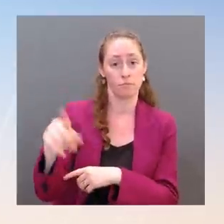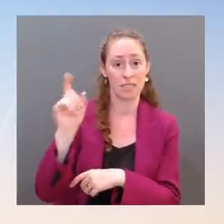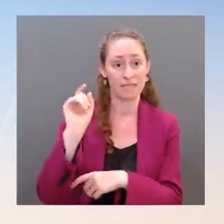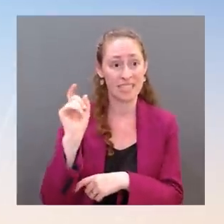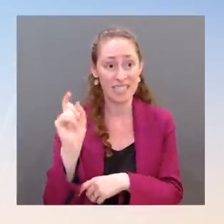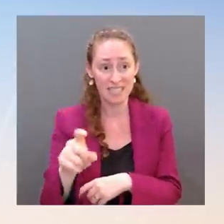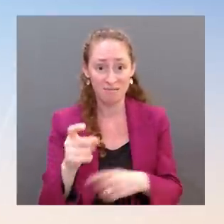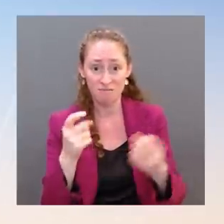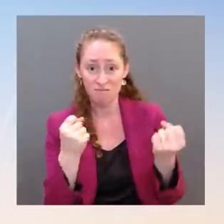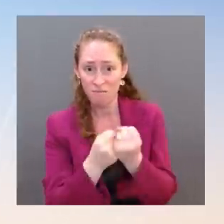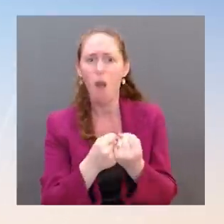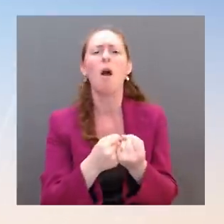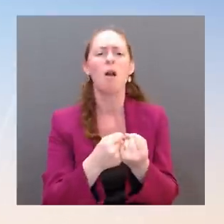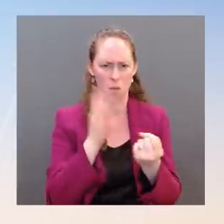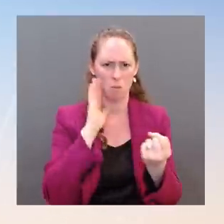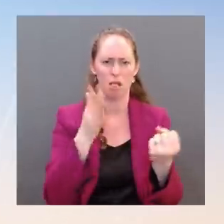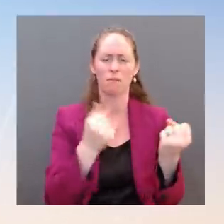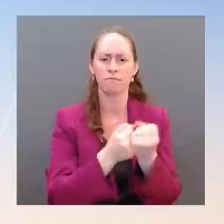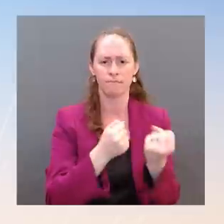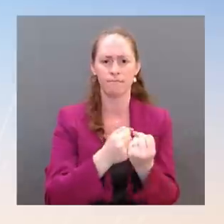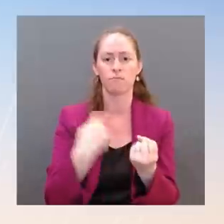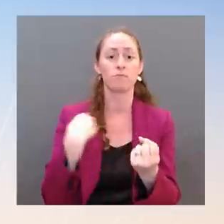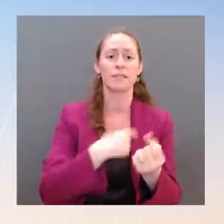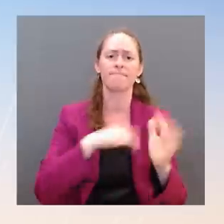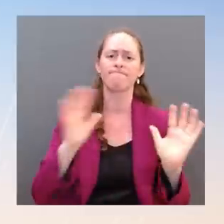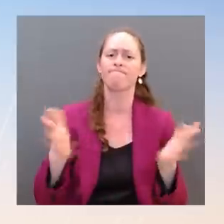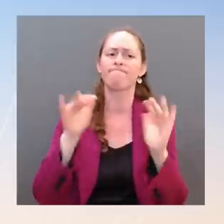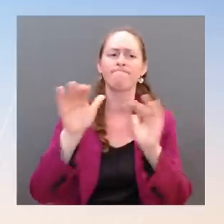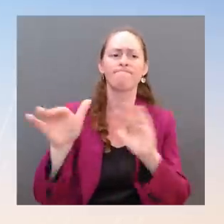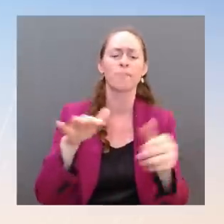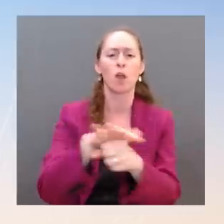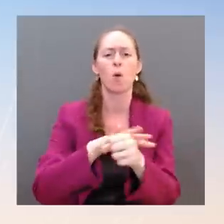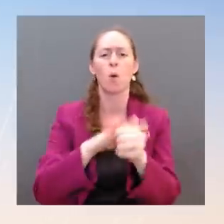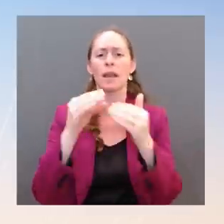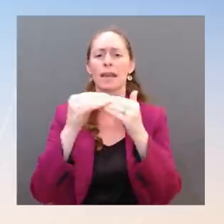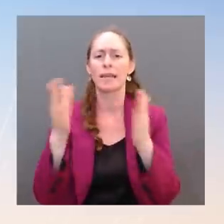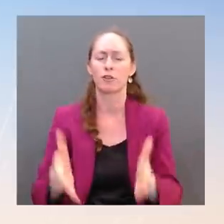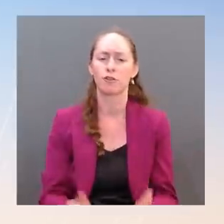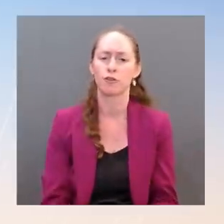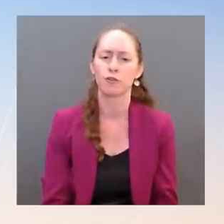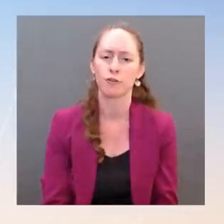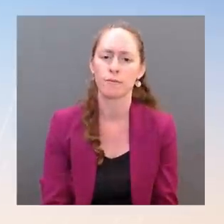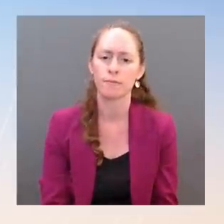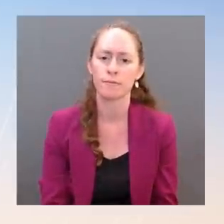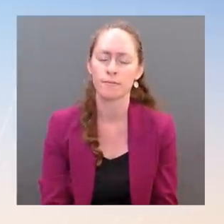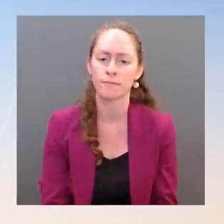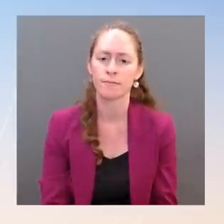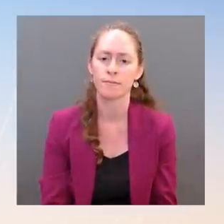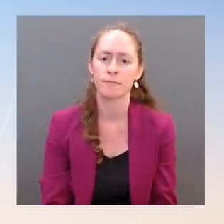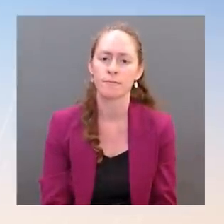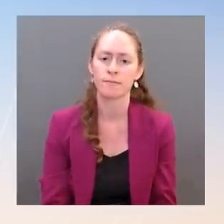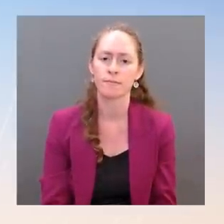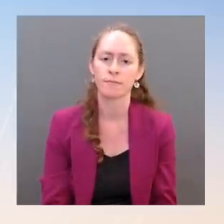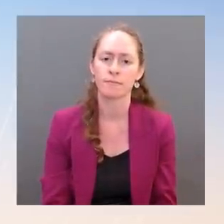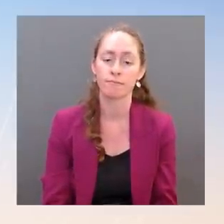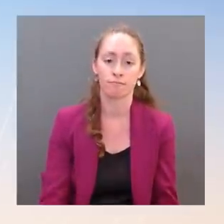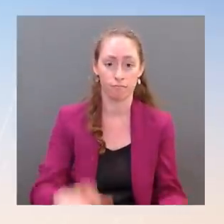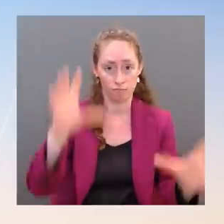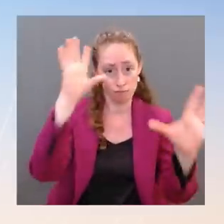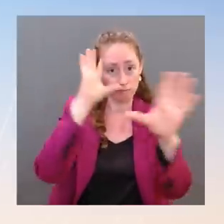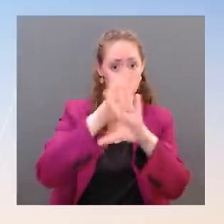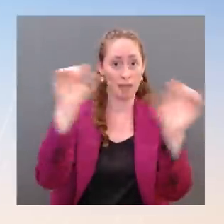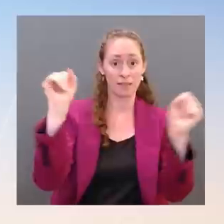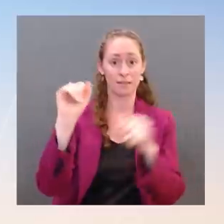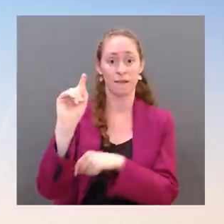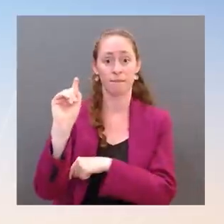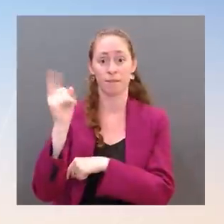These shootings and of course, the one in Buffalo as the president and the first lady went to offer and went to grieve with the community